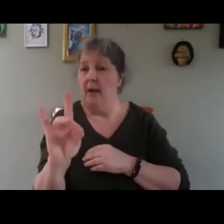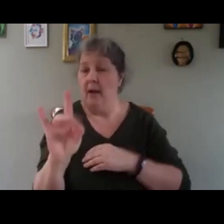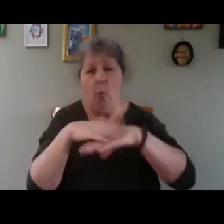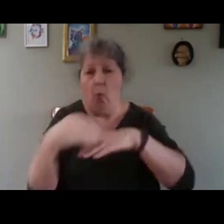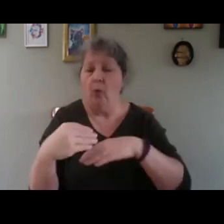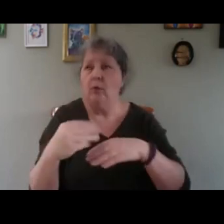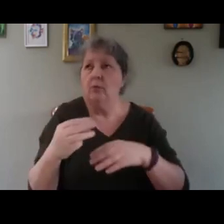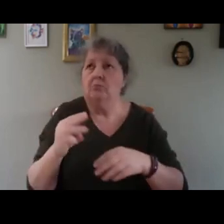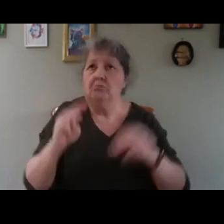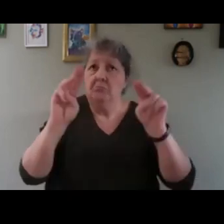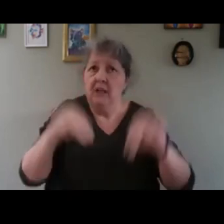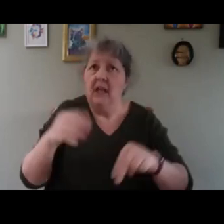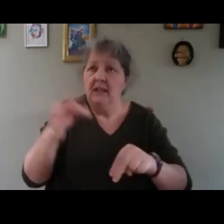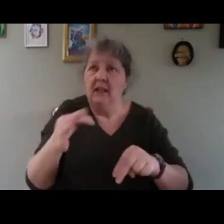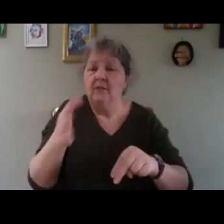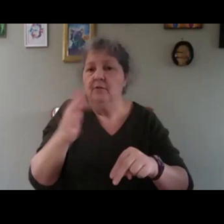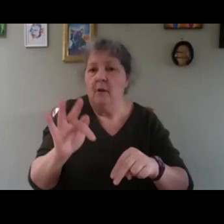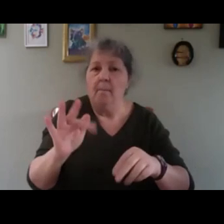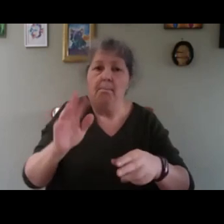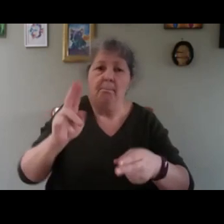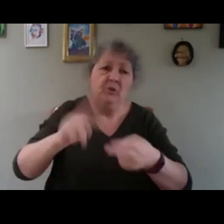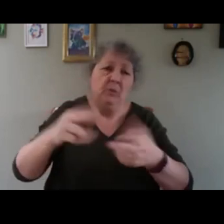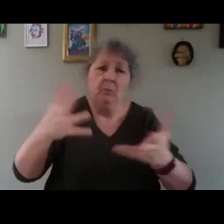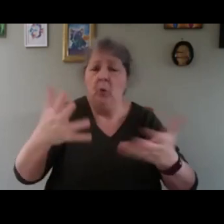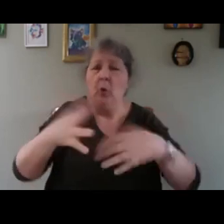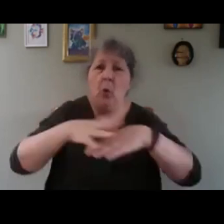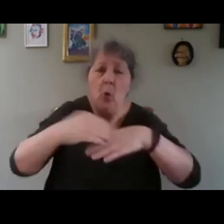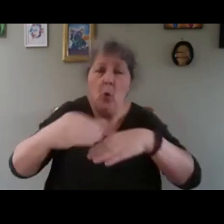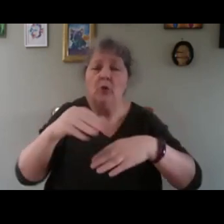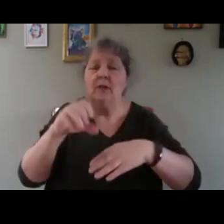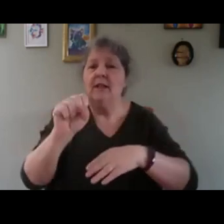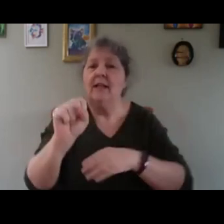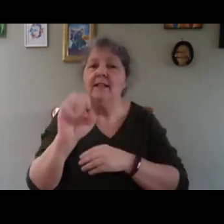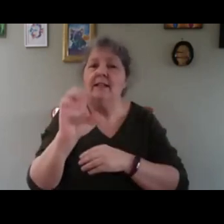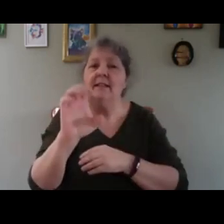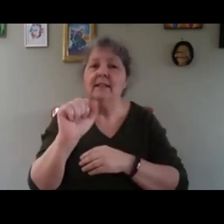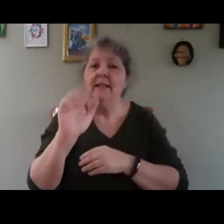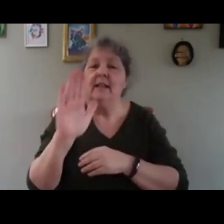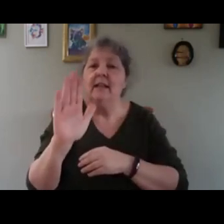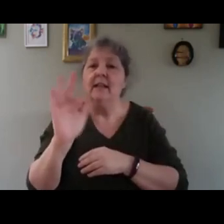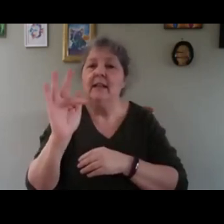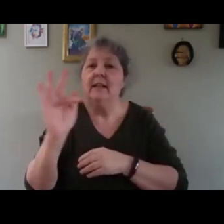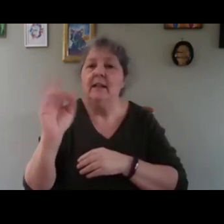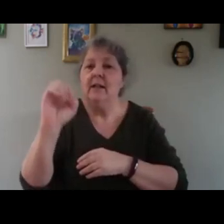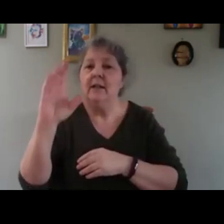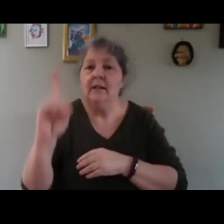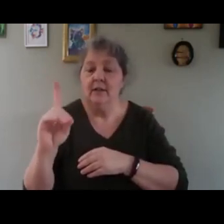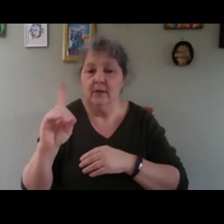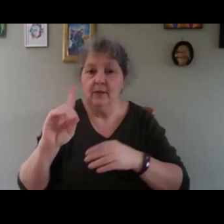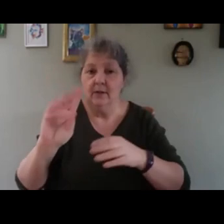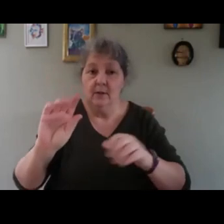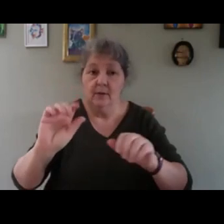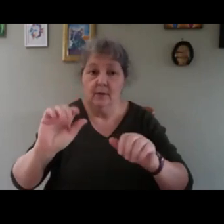for very cheaply, and you get very old scaffold planks, and you're not going to put two tons on that,